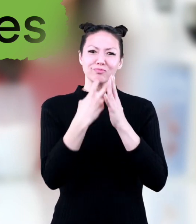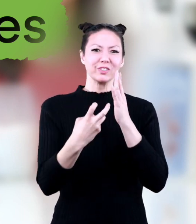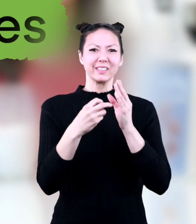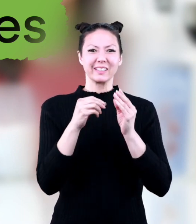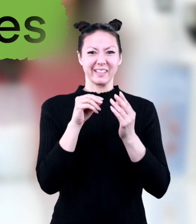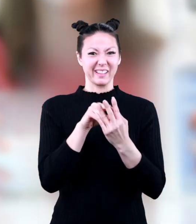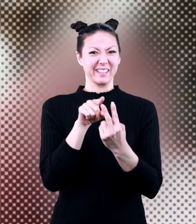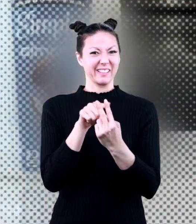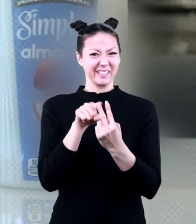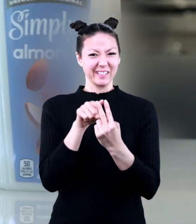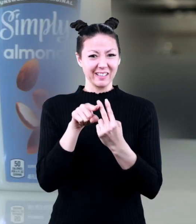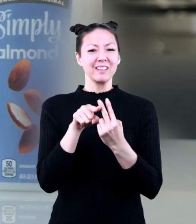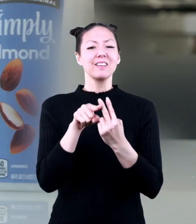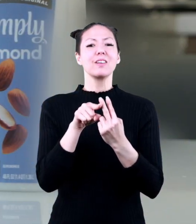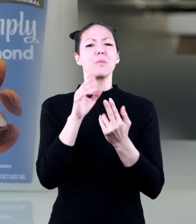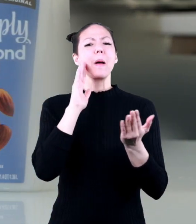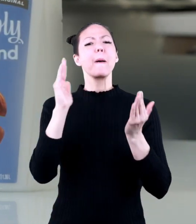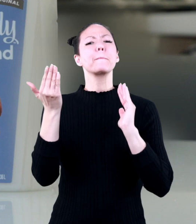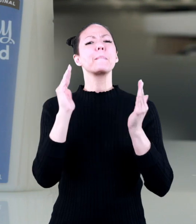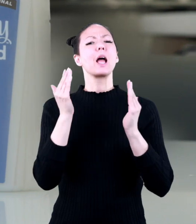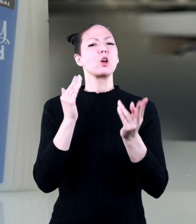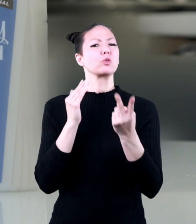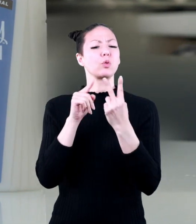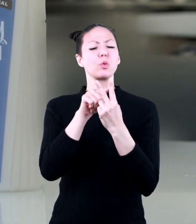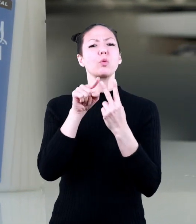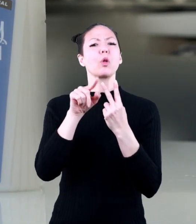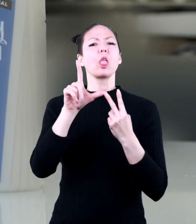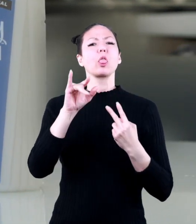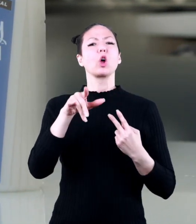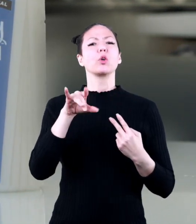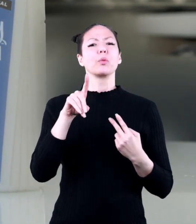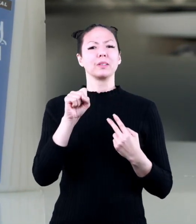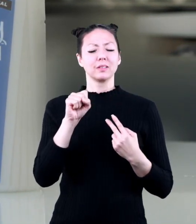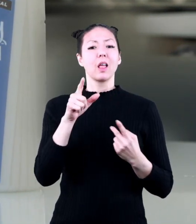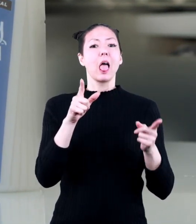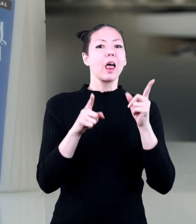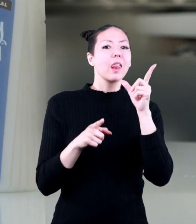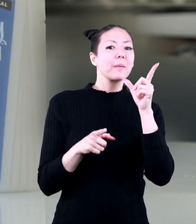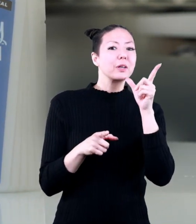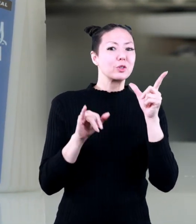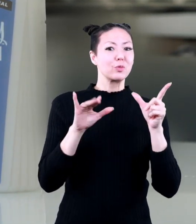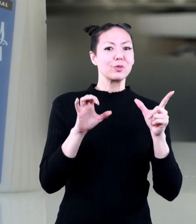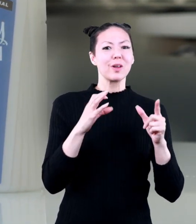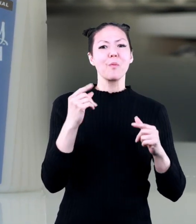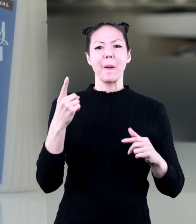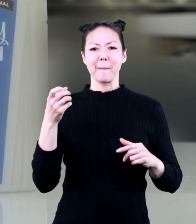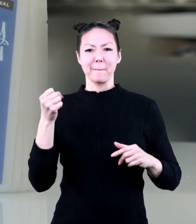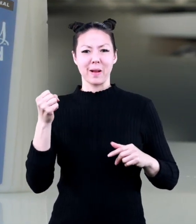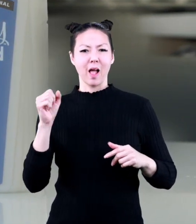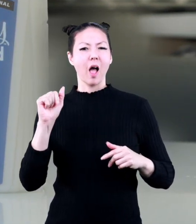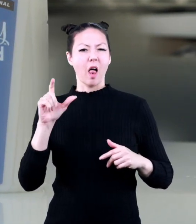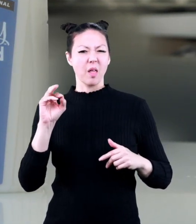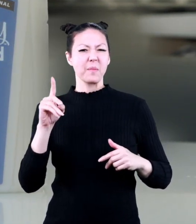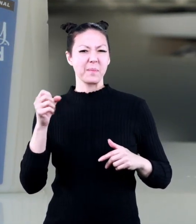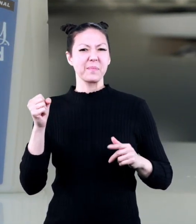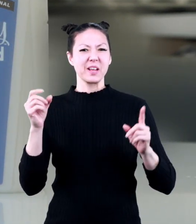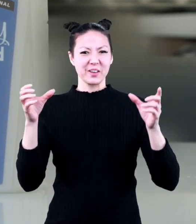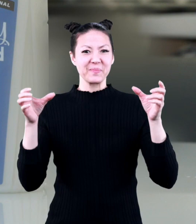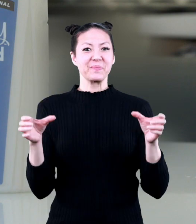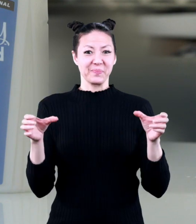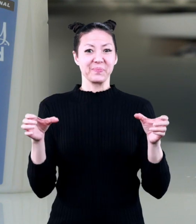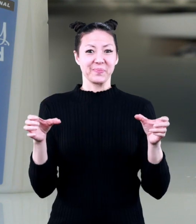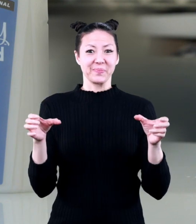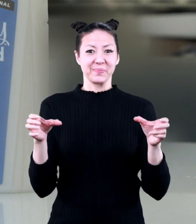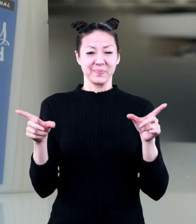more about them we are going to compare two liquids one is lemon juice and the other is